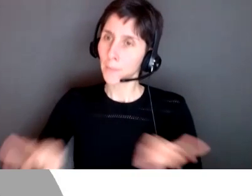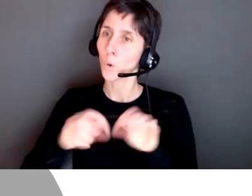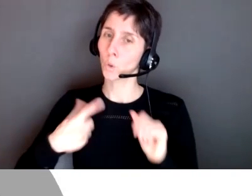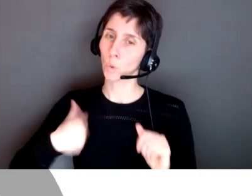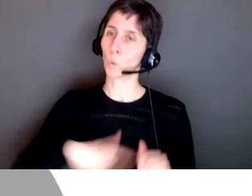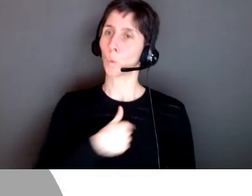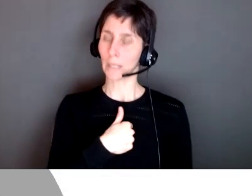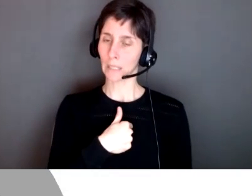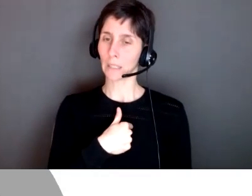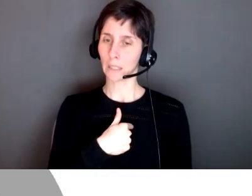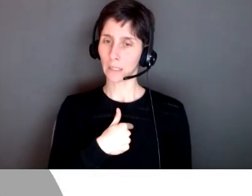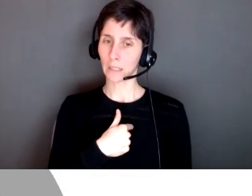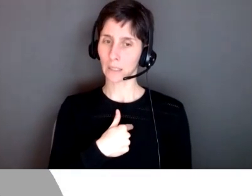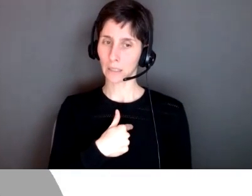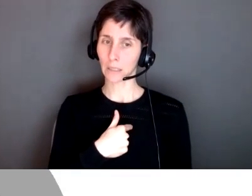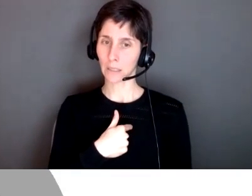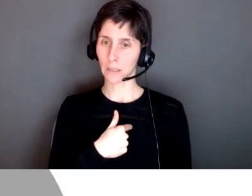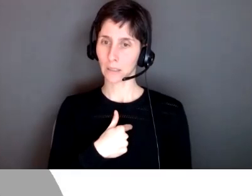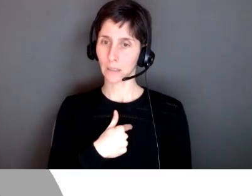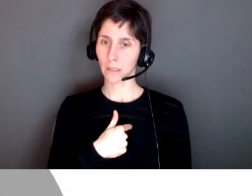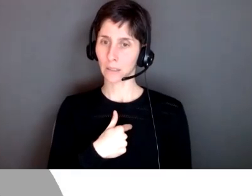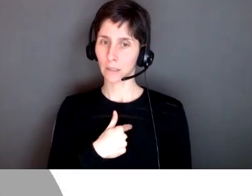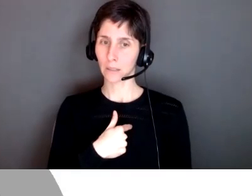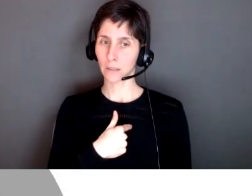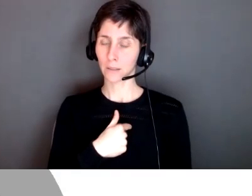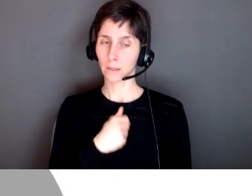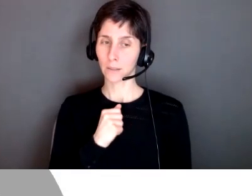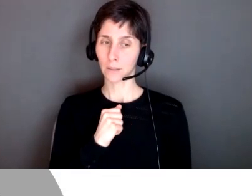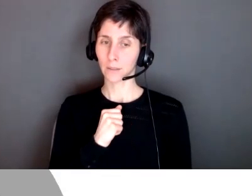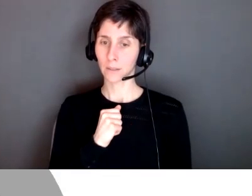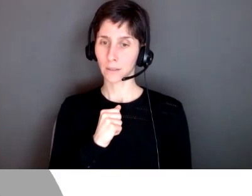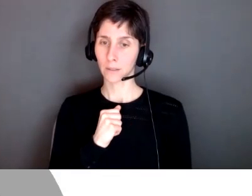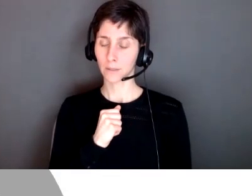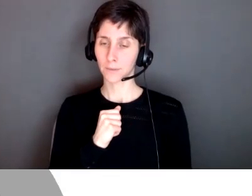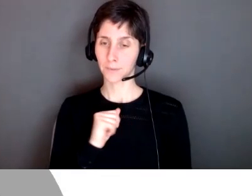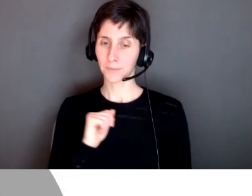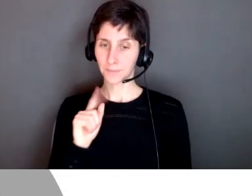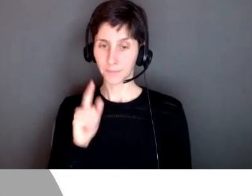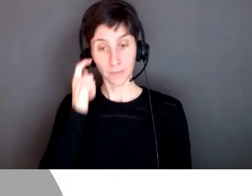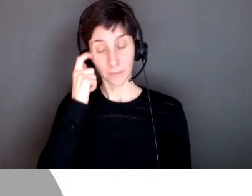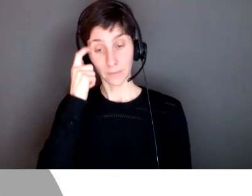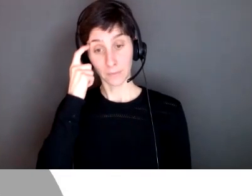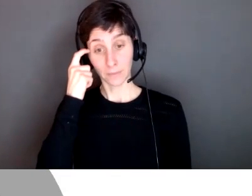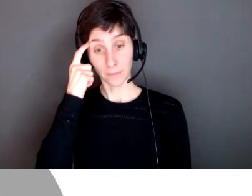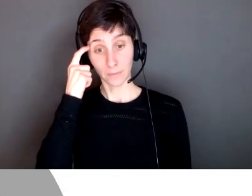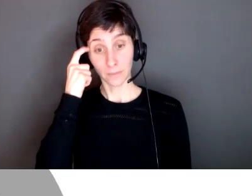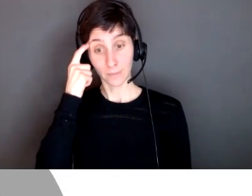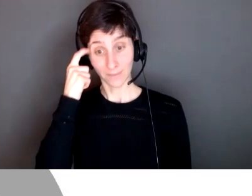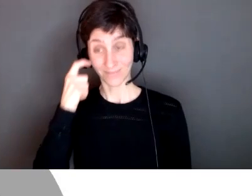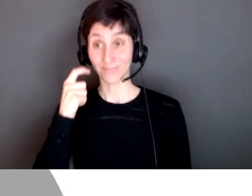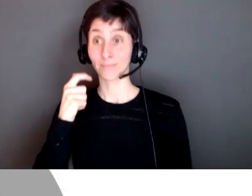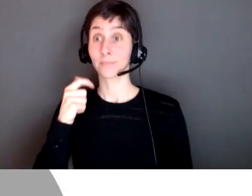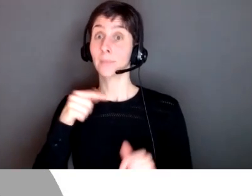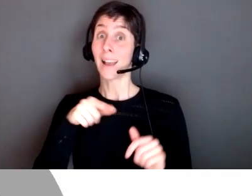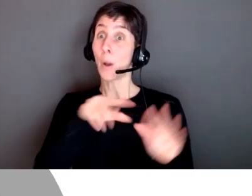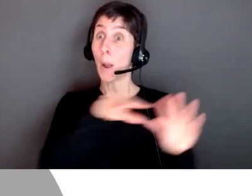in other native english speakers we have to provide students with the necessary background knowledge of the culture where they